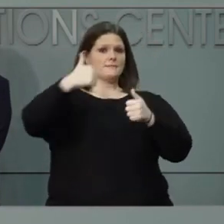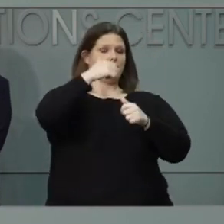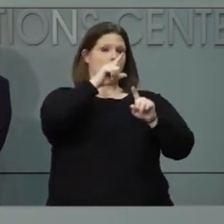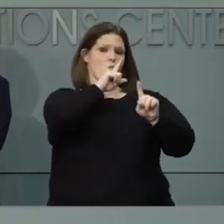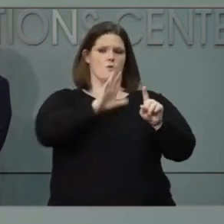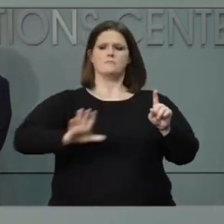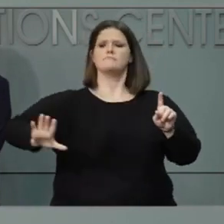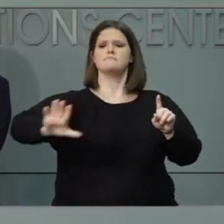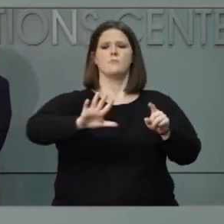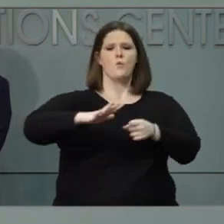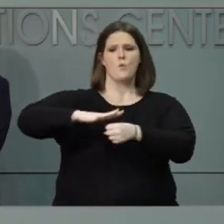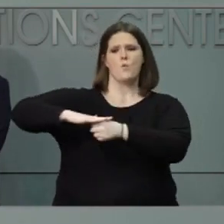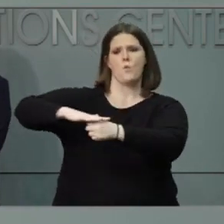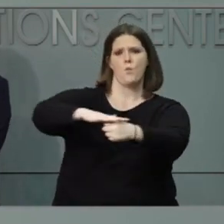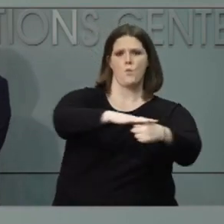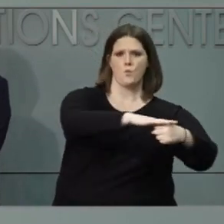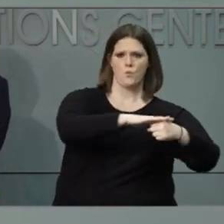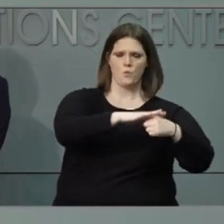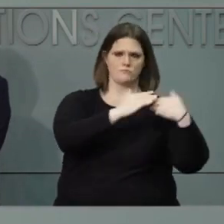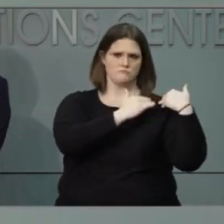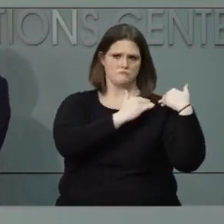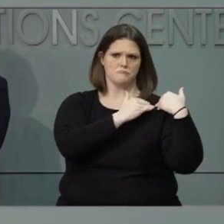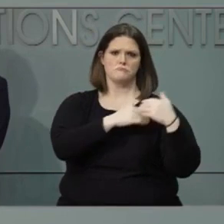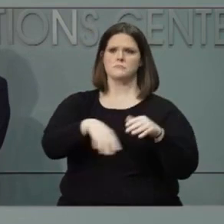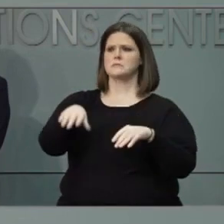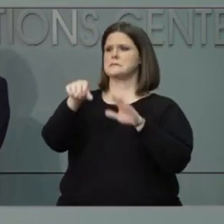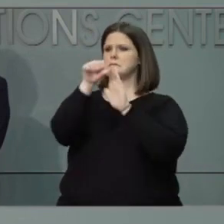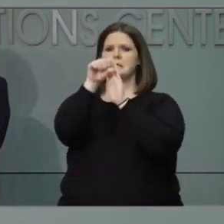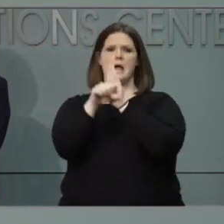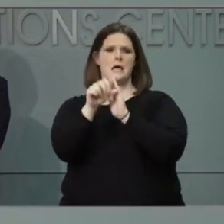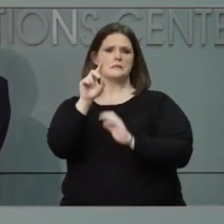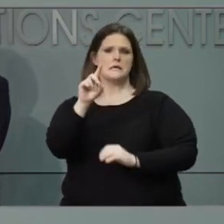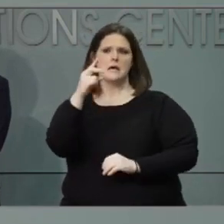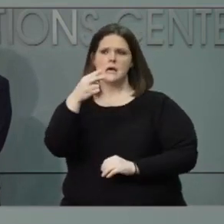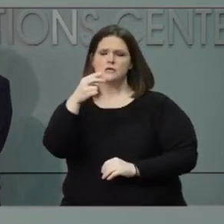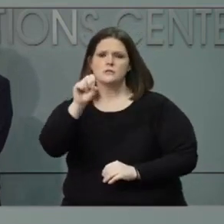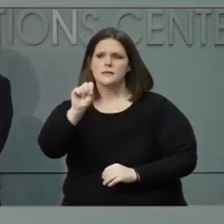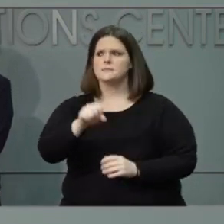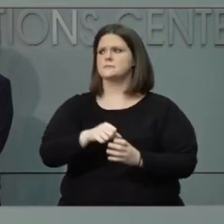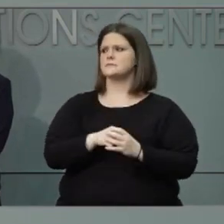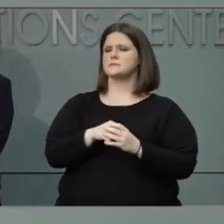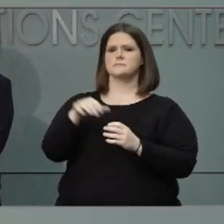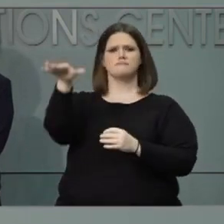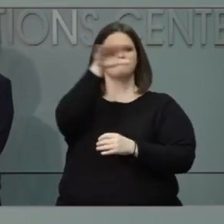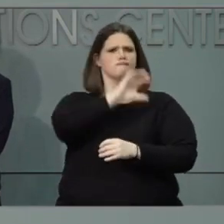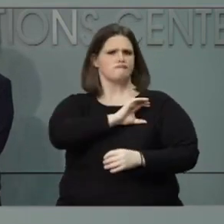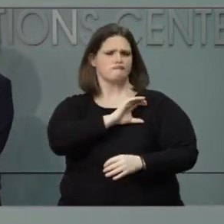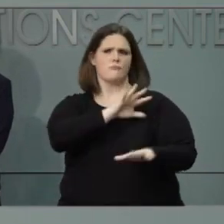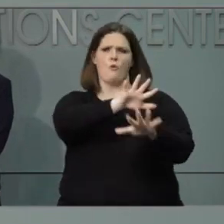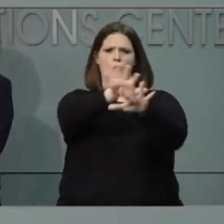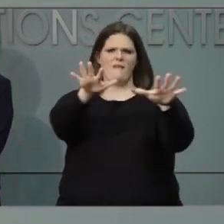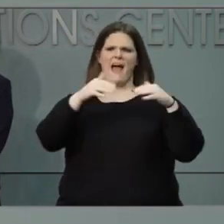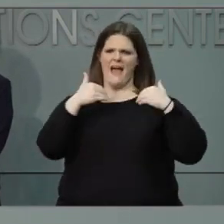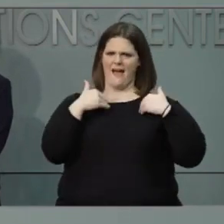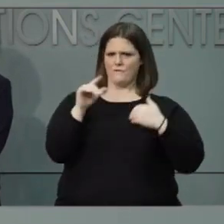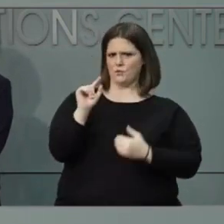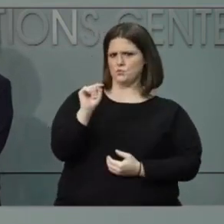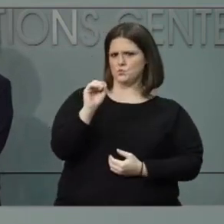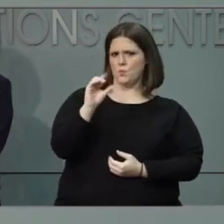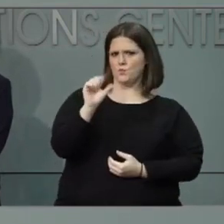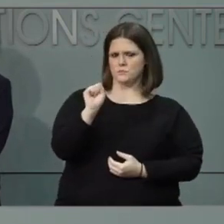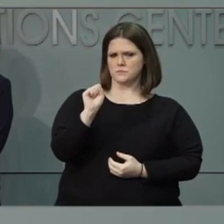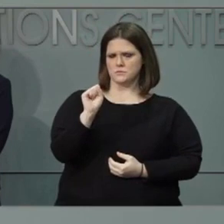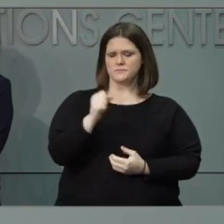the State Department of Health and Human Services. So all of those enforcement tools are available. We wanted to